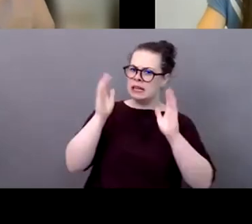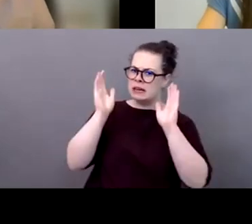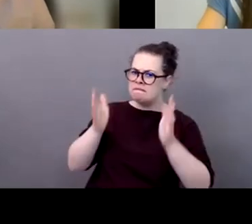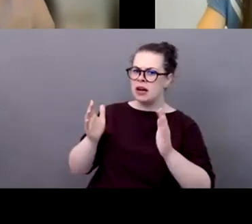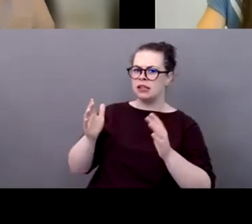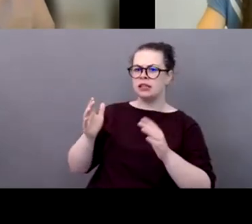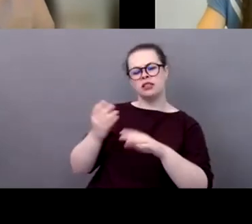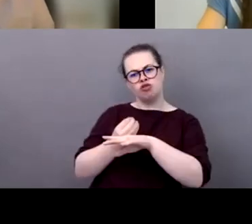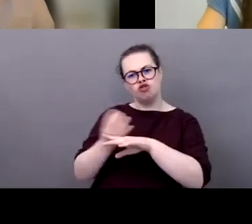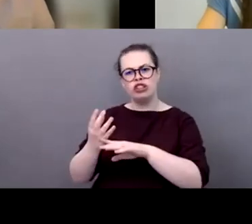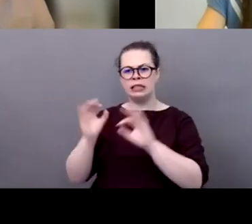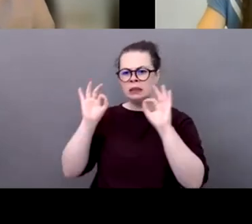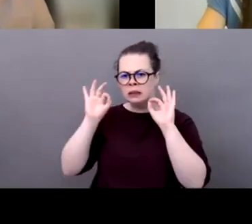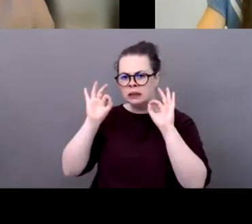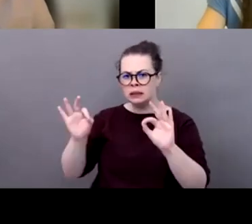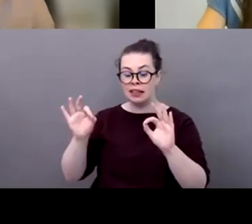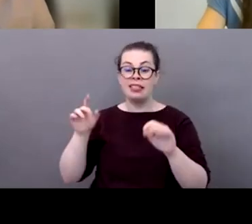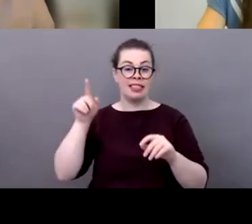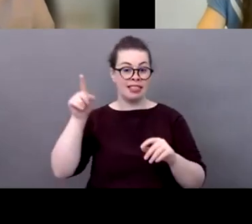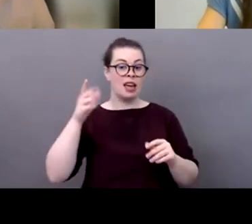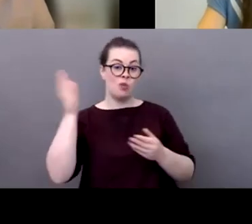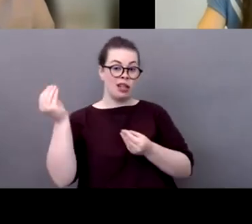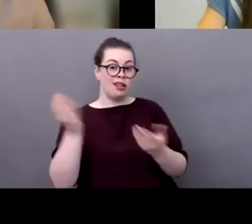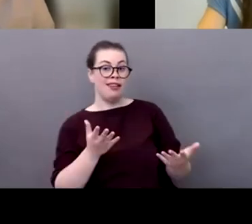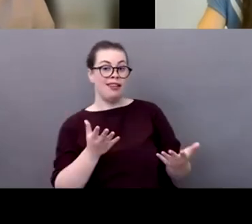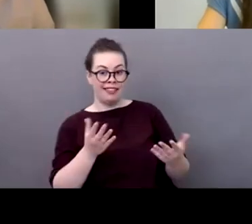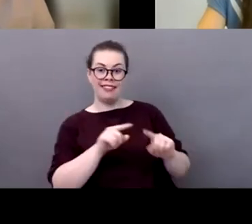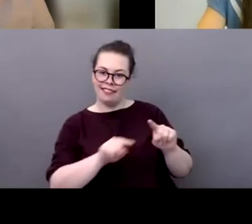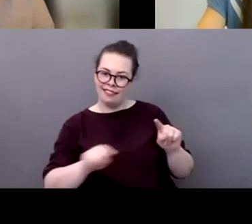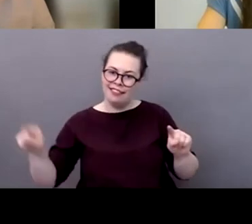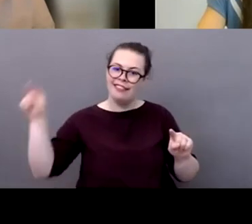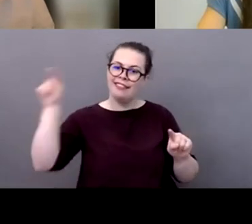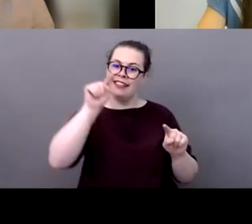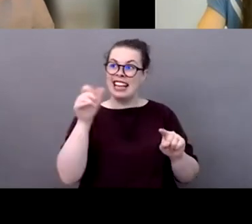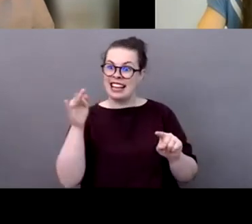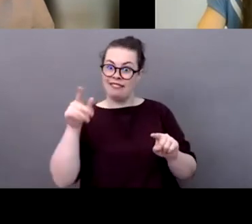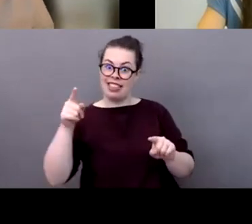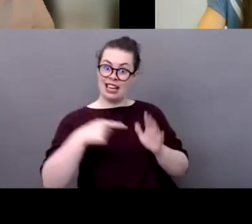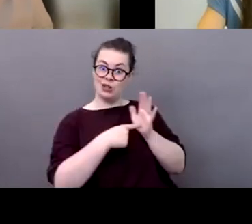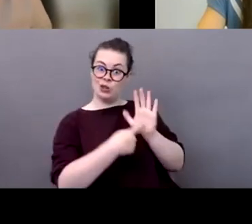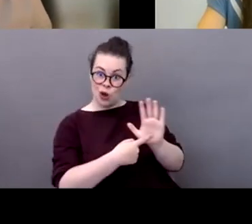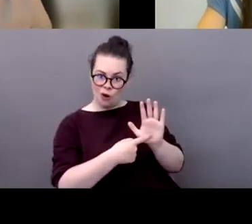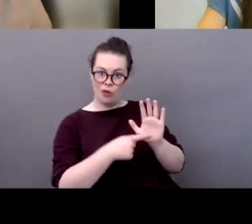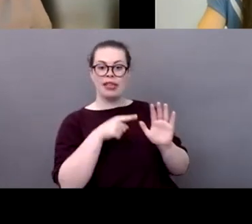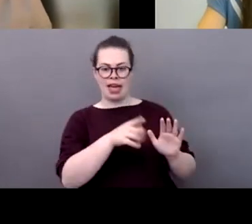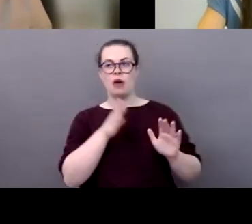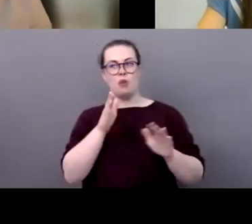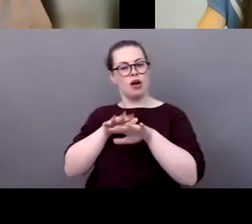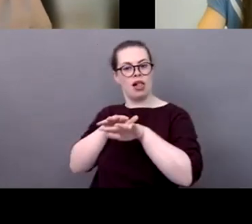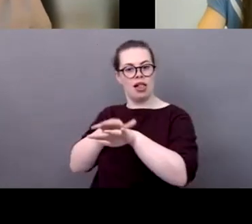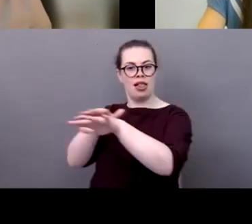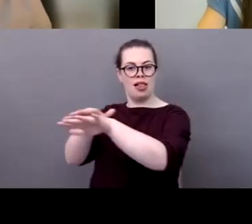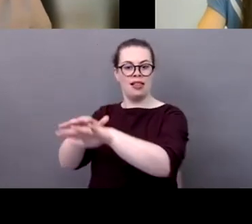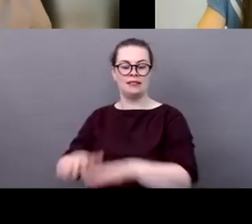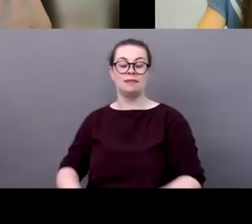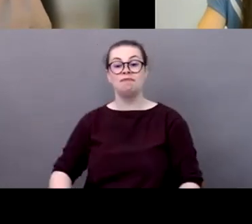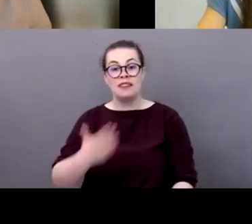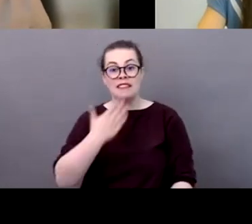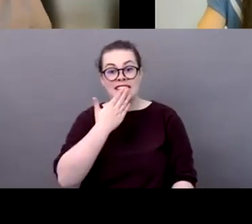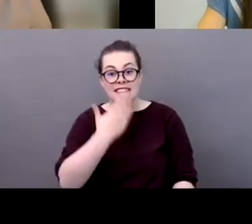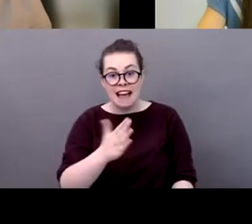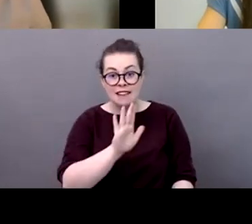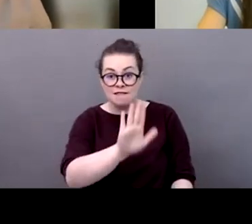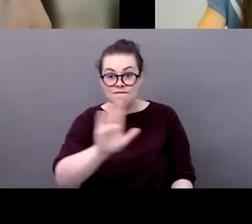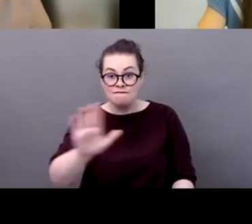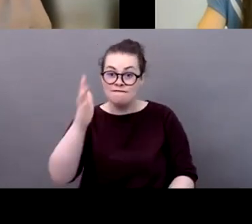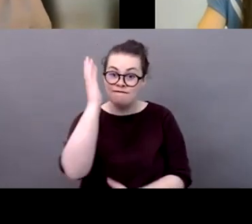much thank you to all our panelists for their intervention today it was actually very inspiring we have a lot to